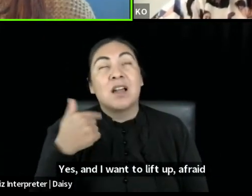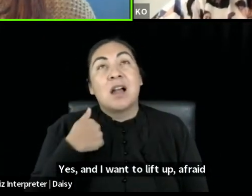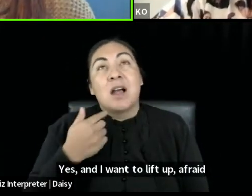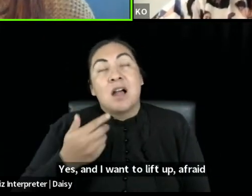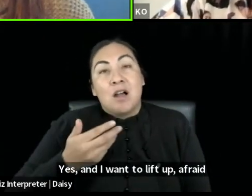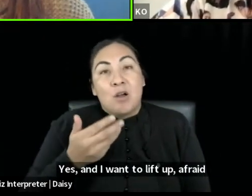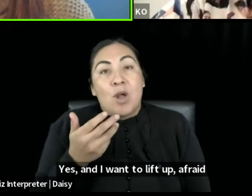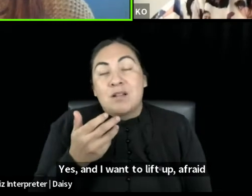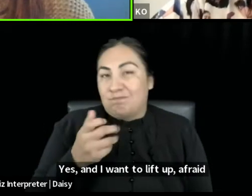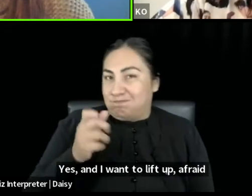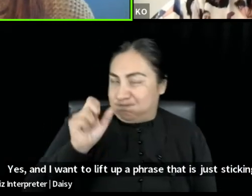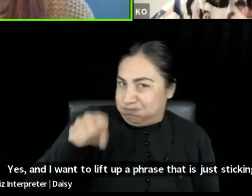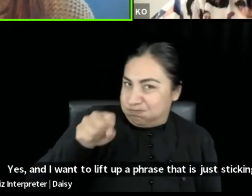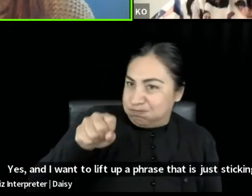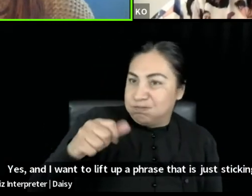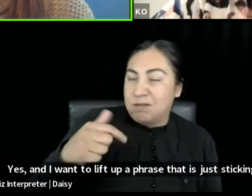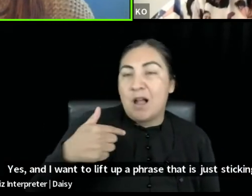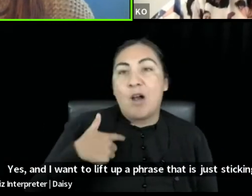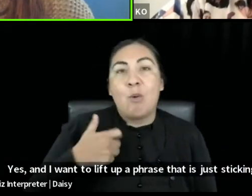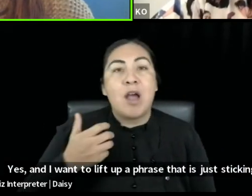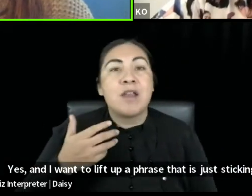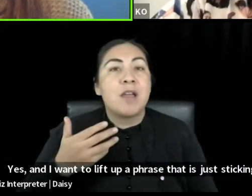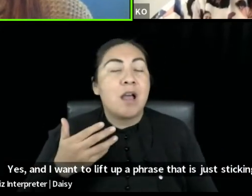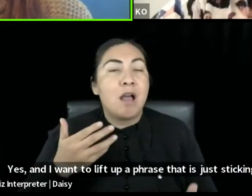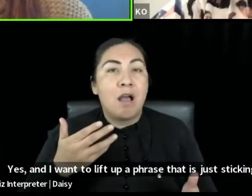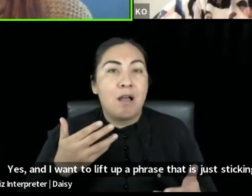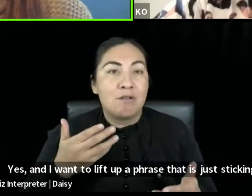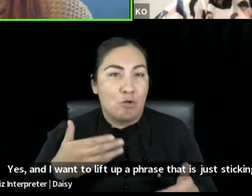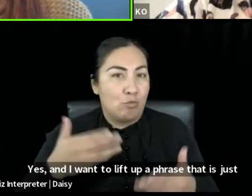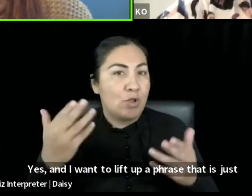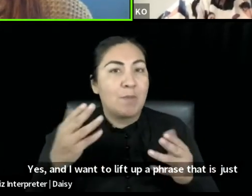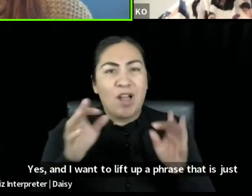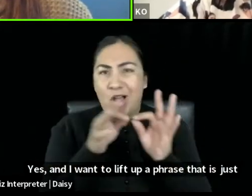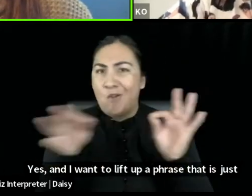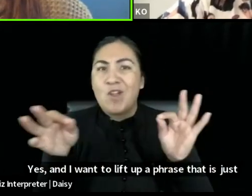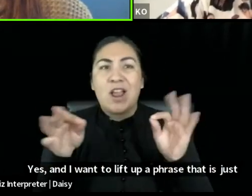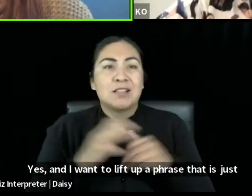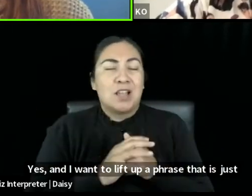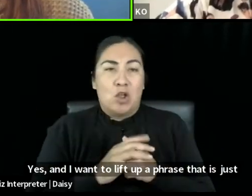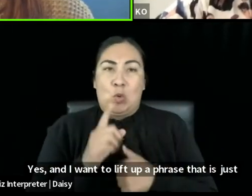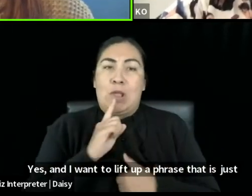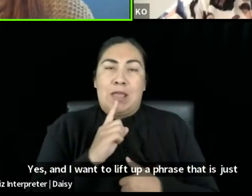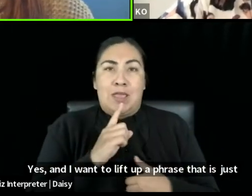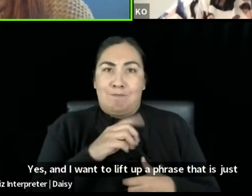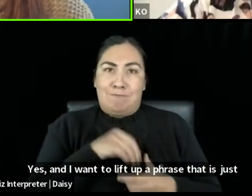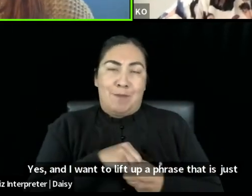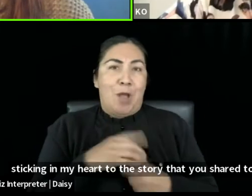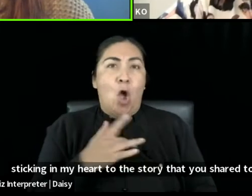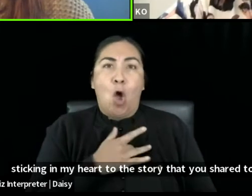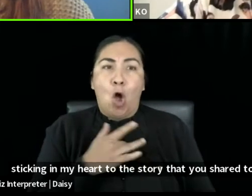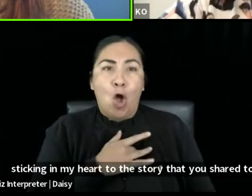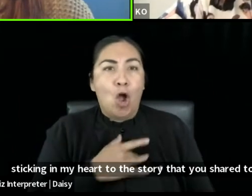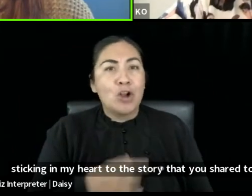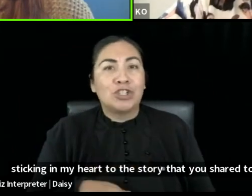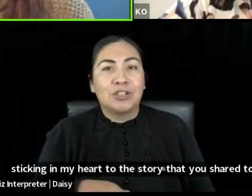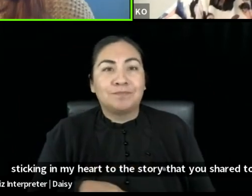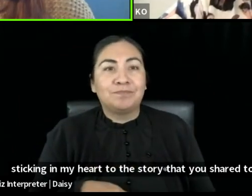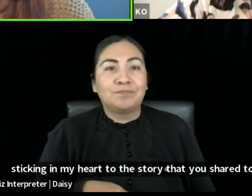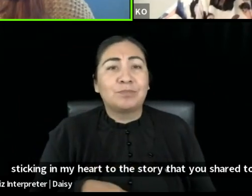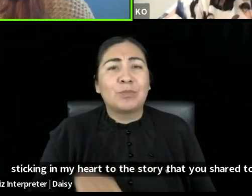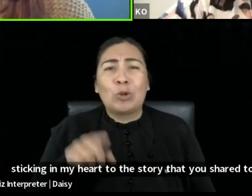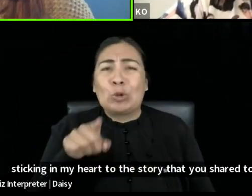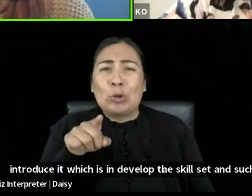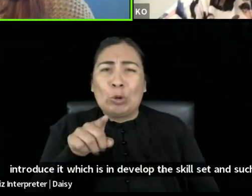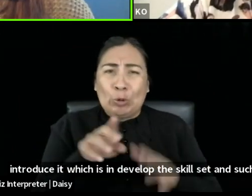sticking in my heart through the story that you shared to introduce it, which is you developed a skillset and such a strong